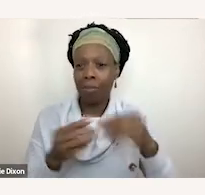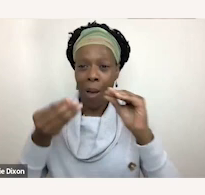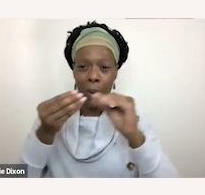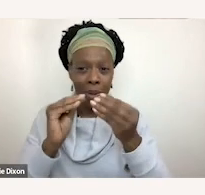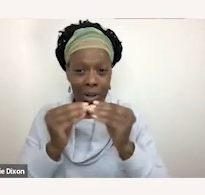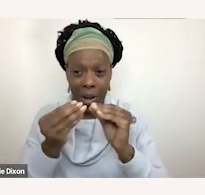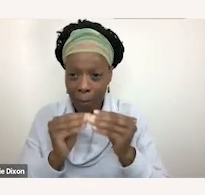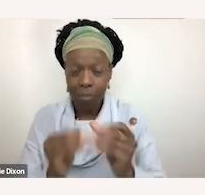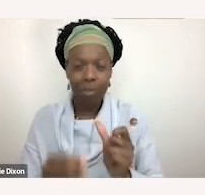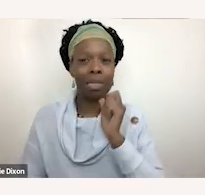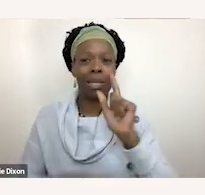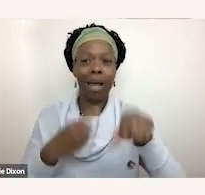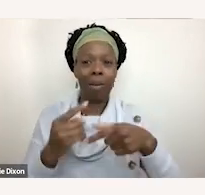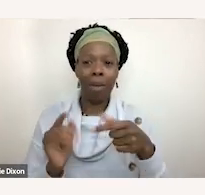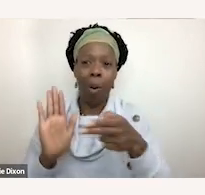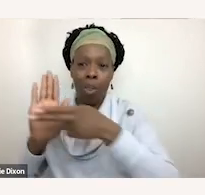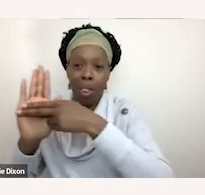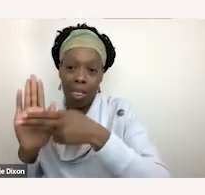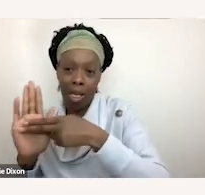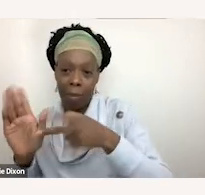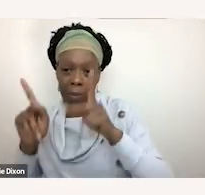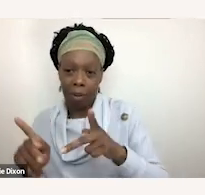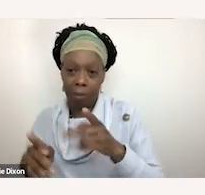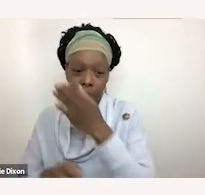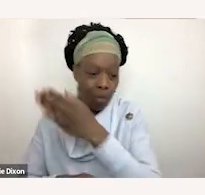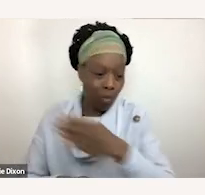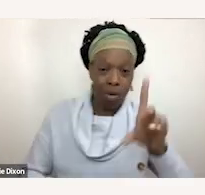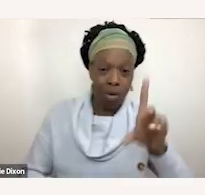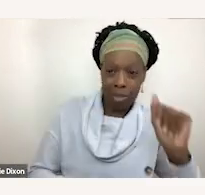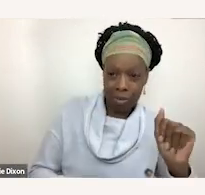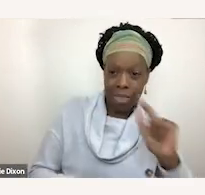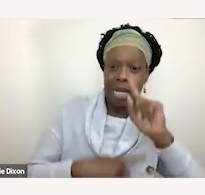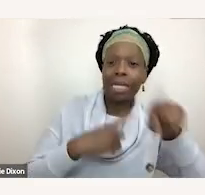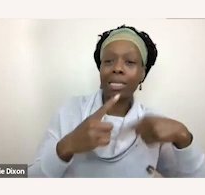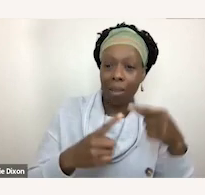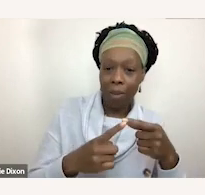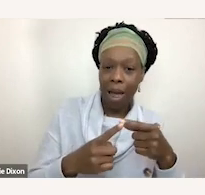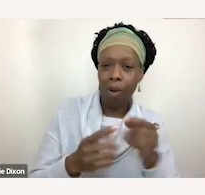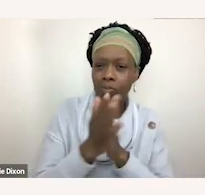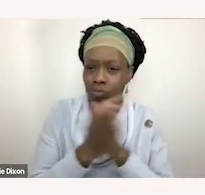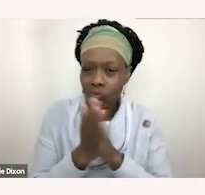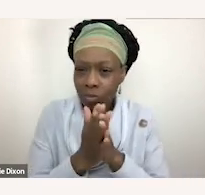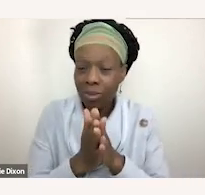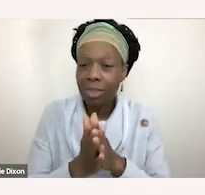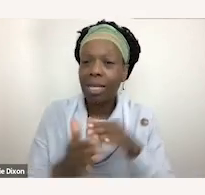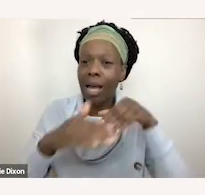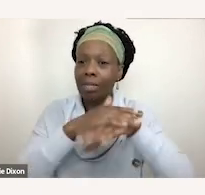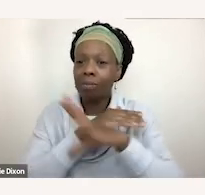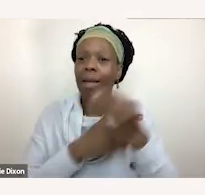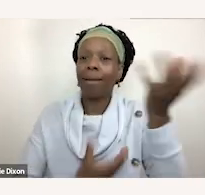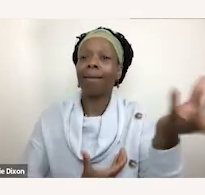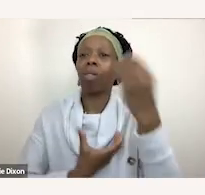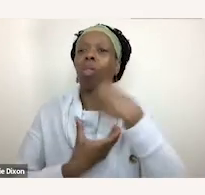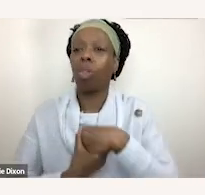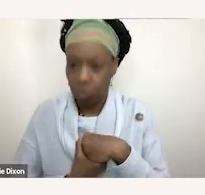it's to generate accessibility and inclusion there is in general a conversation